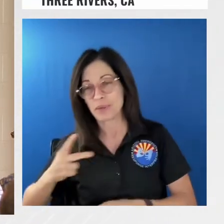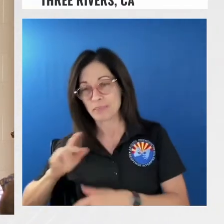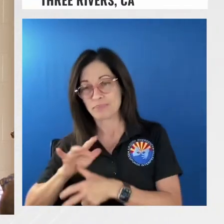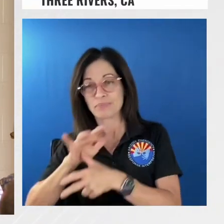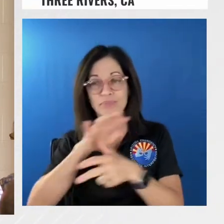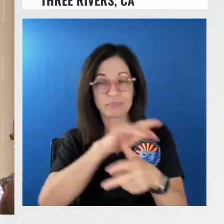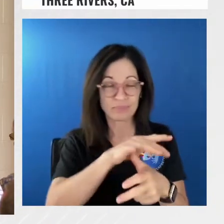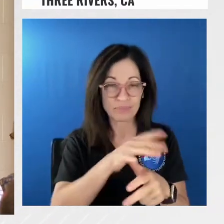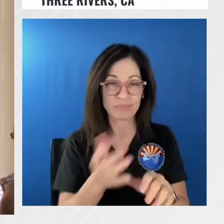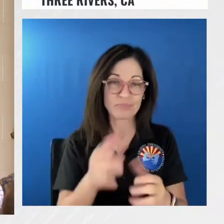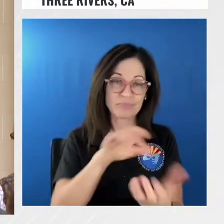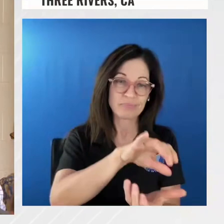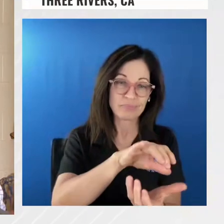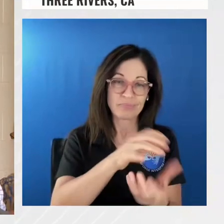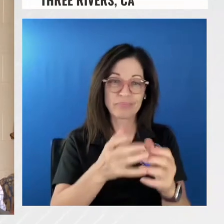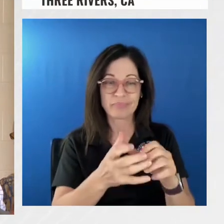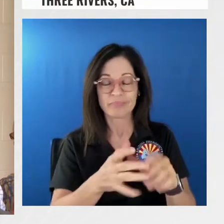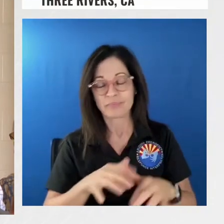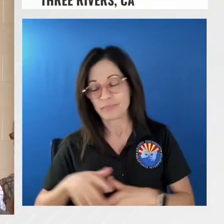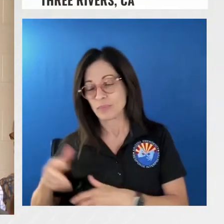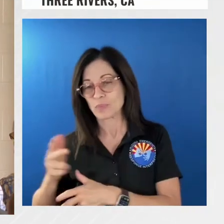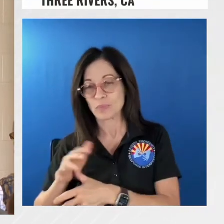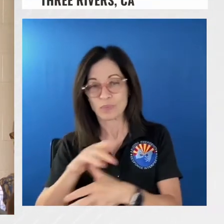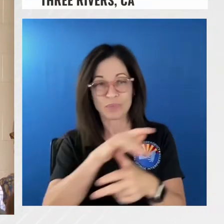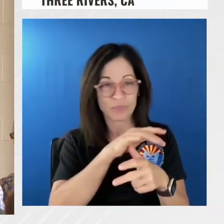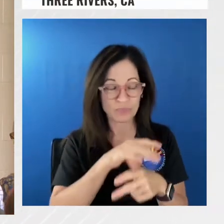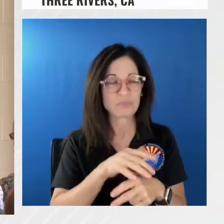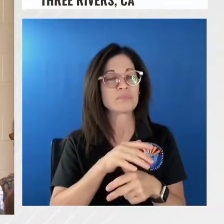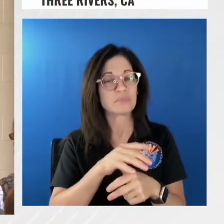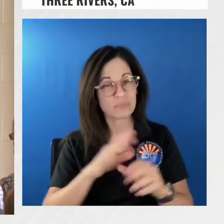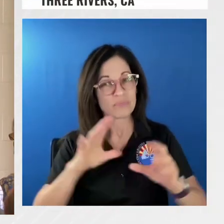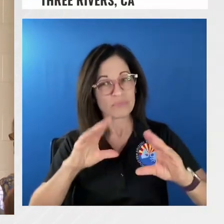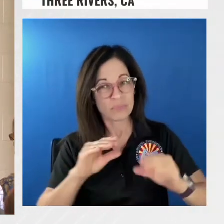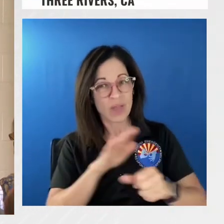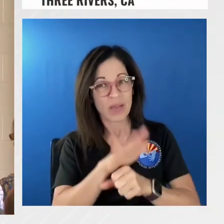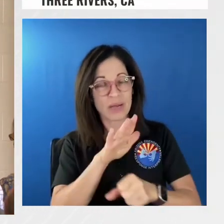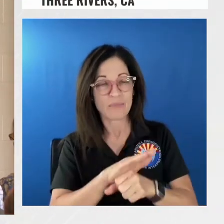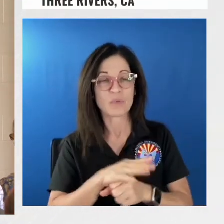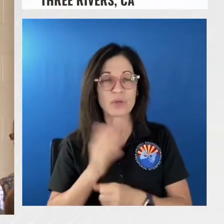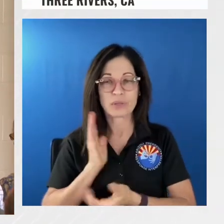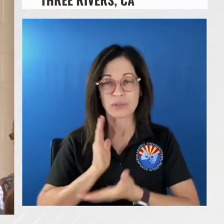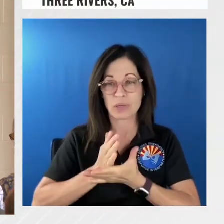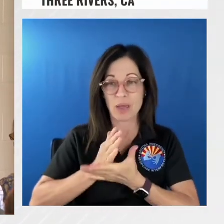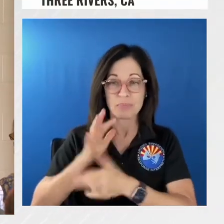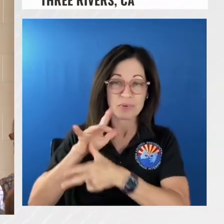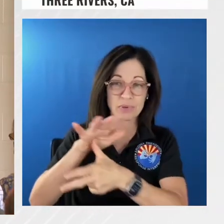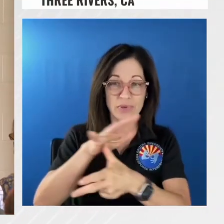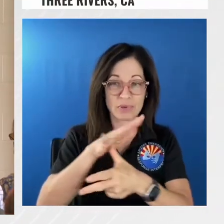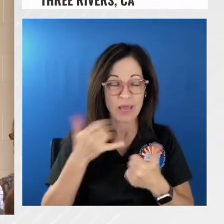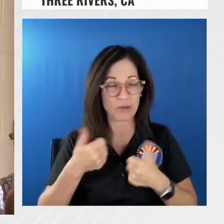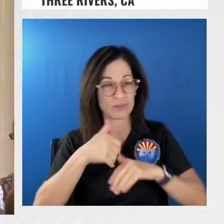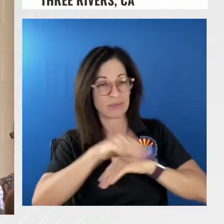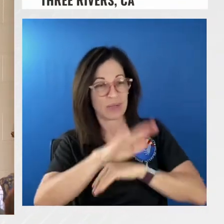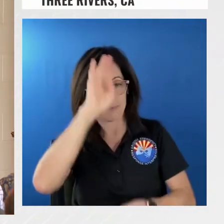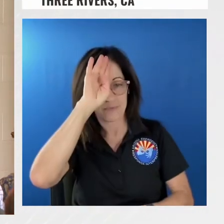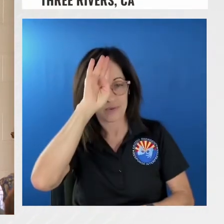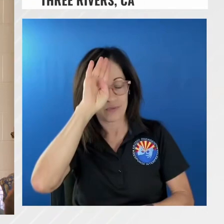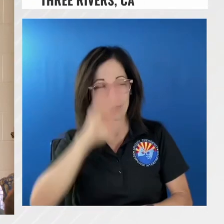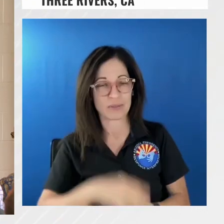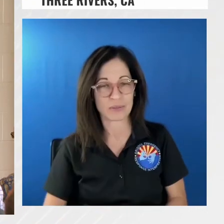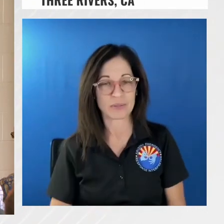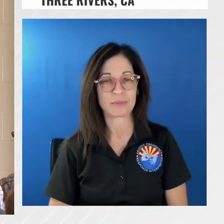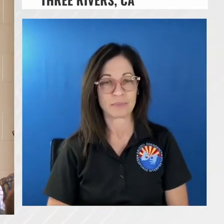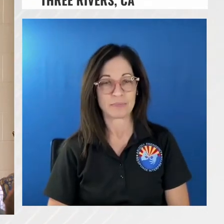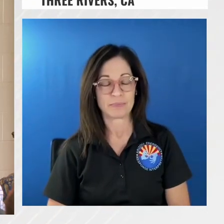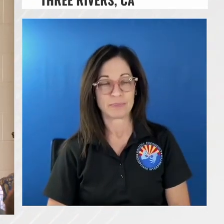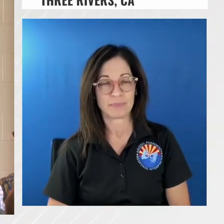cycle of buckets on that fire had it mitigated to the point where we could stop flying and try to start inserting crews we were gonna uh